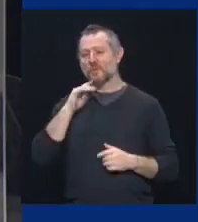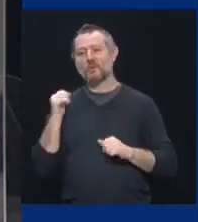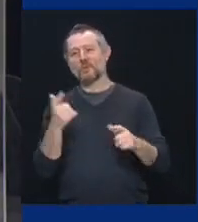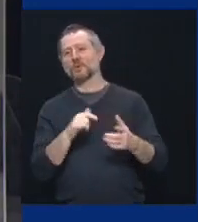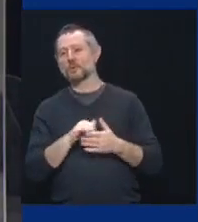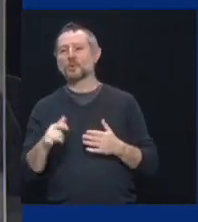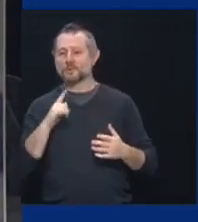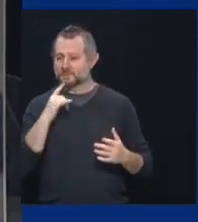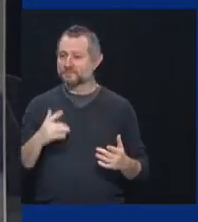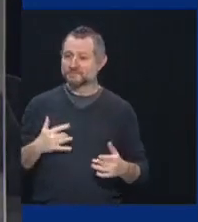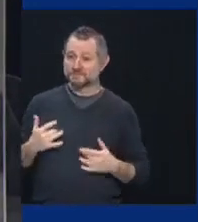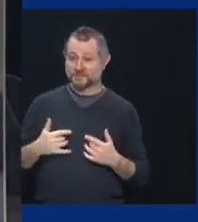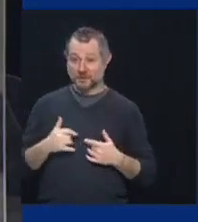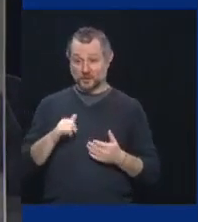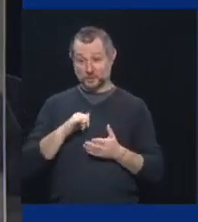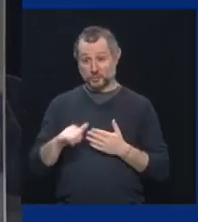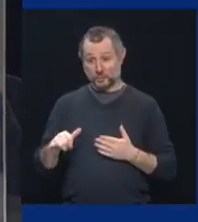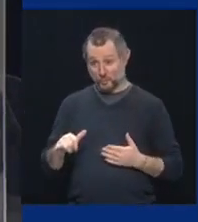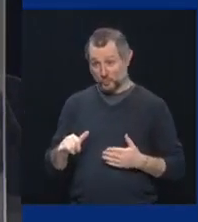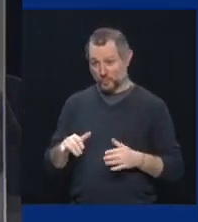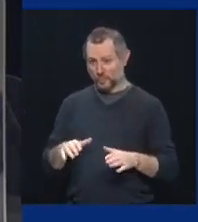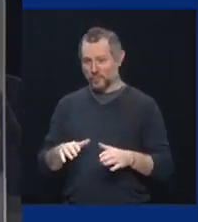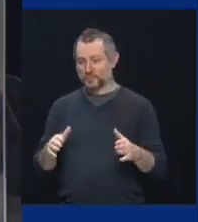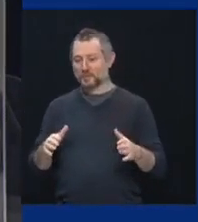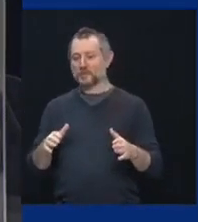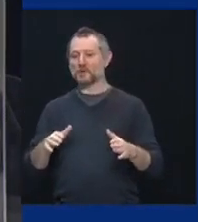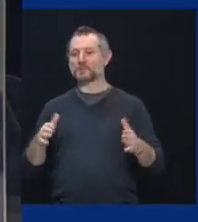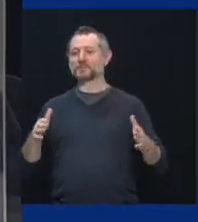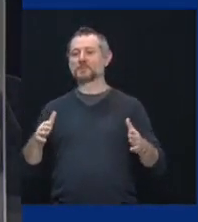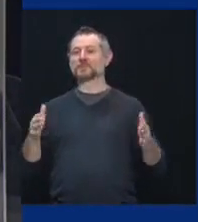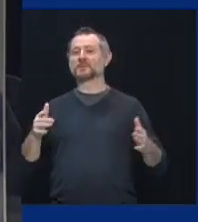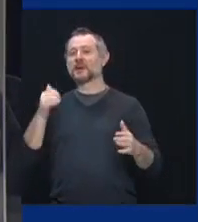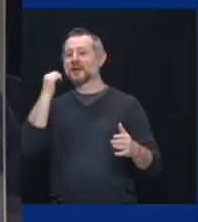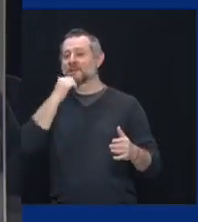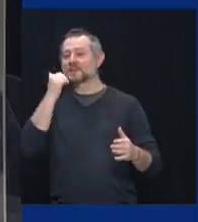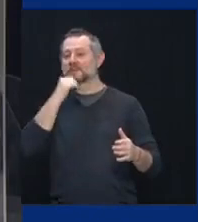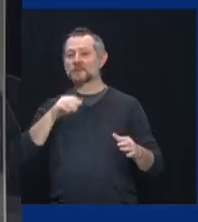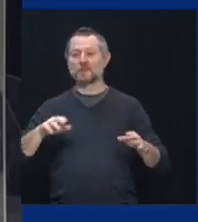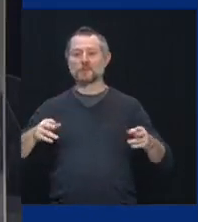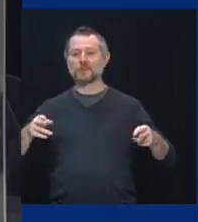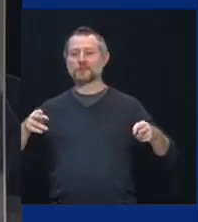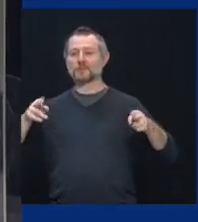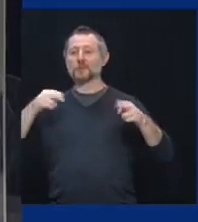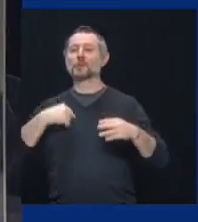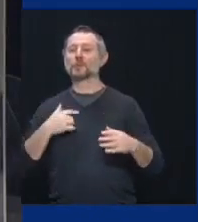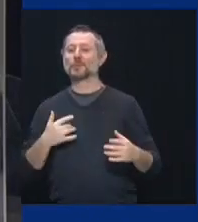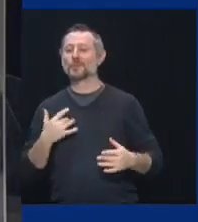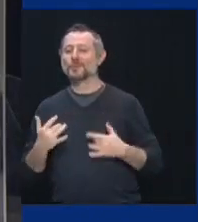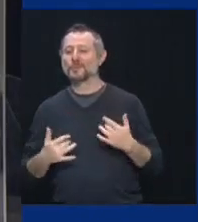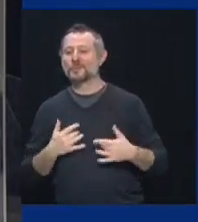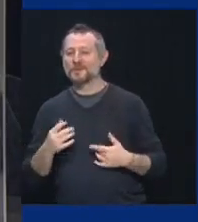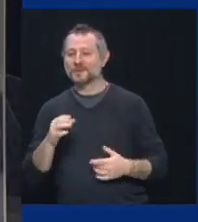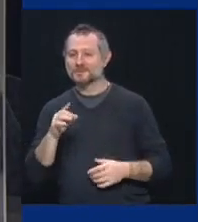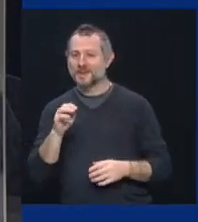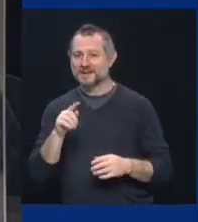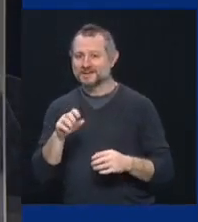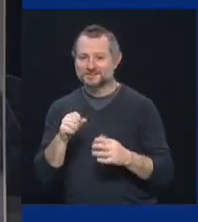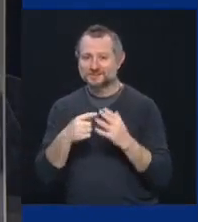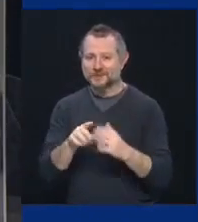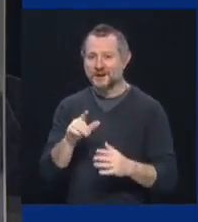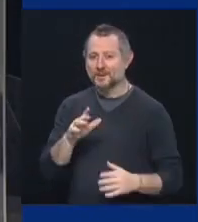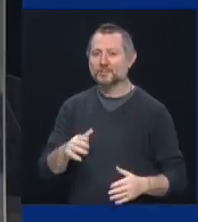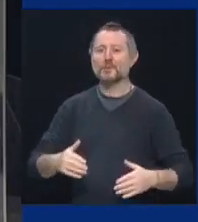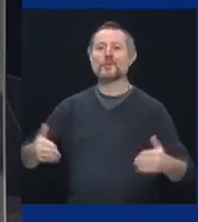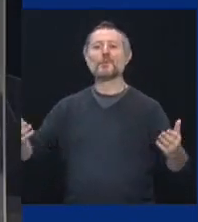New York is opening up more and more each day. Uh, we're excited about the season ahead and welcoming fans safely back to Citi Field, um,